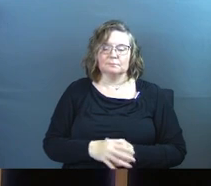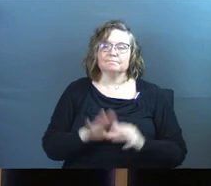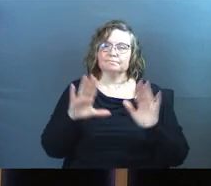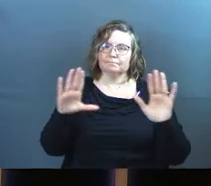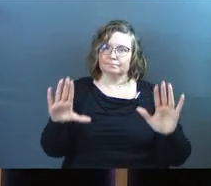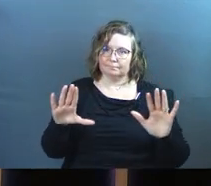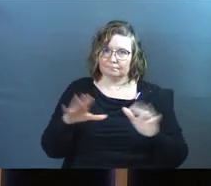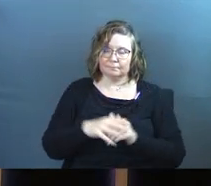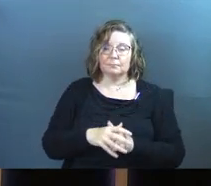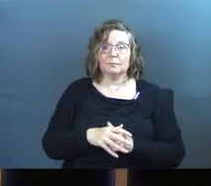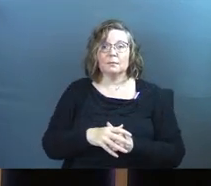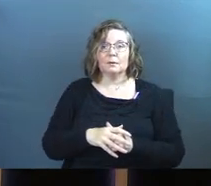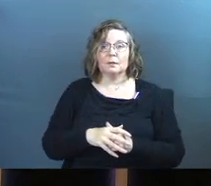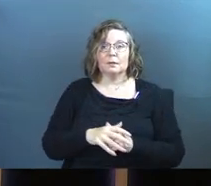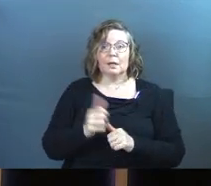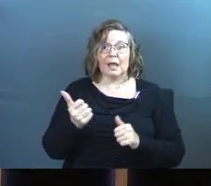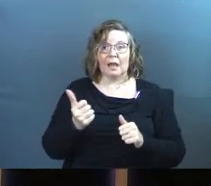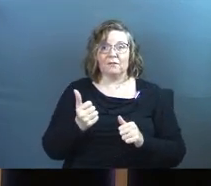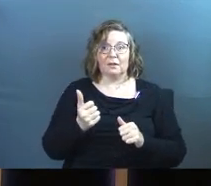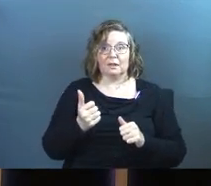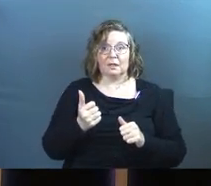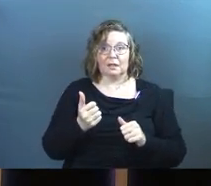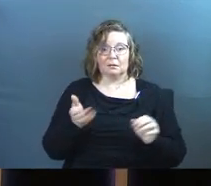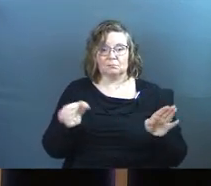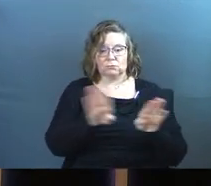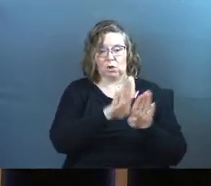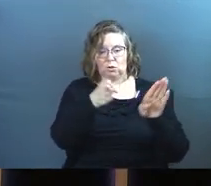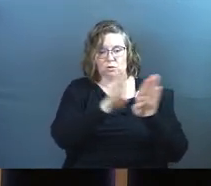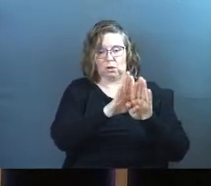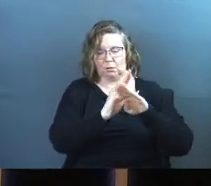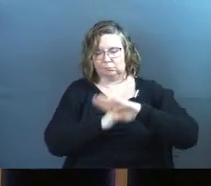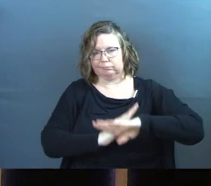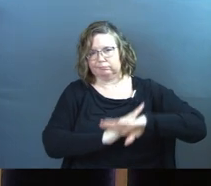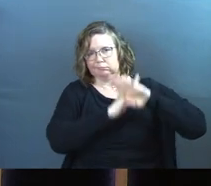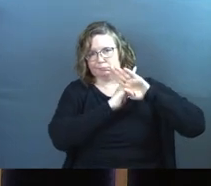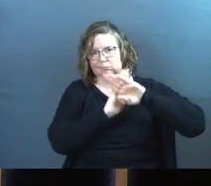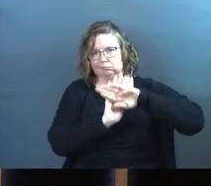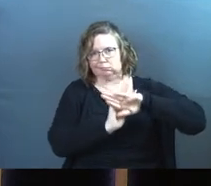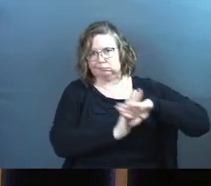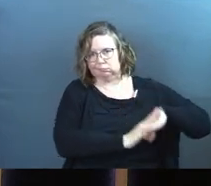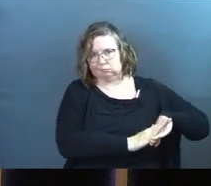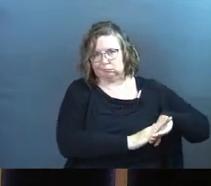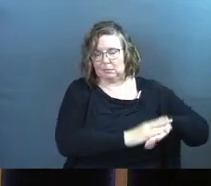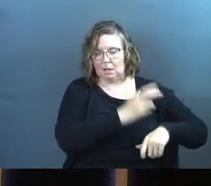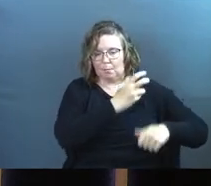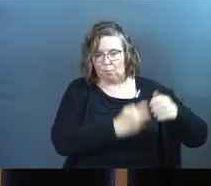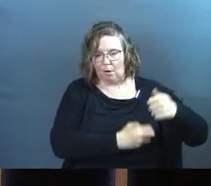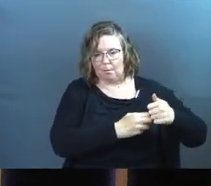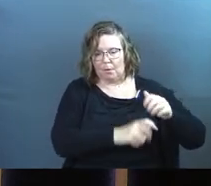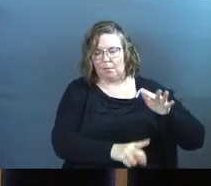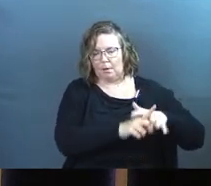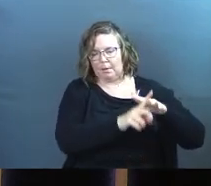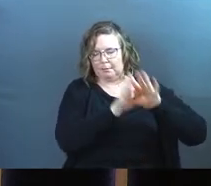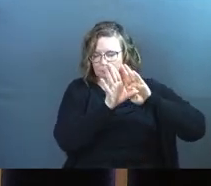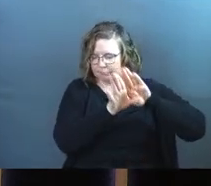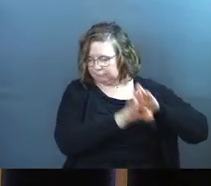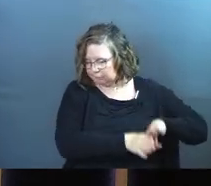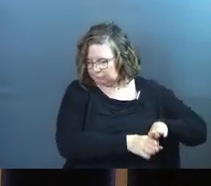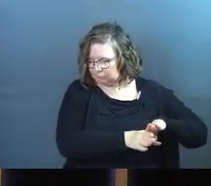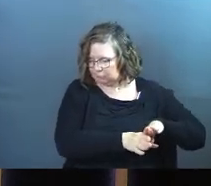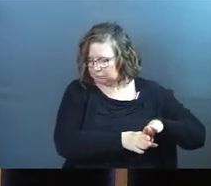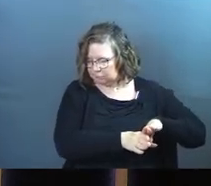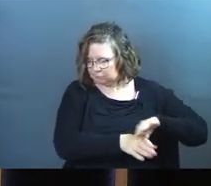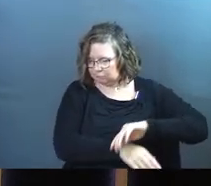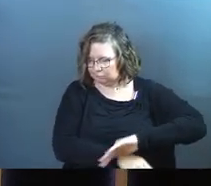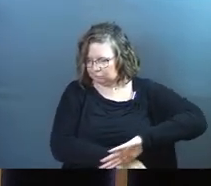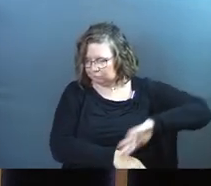Here's the thing. You shut everything down. You shut all the tasks down. You shut all the problems down. All the